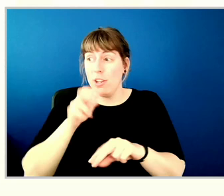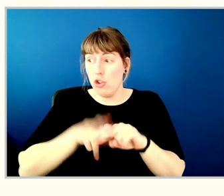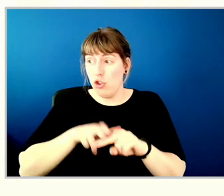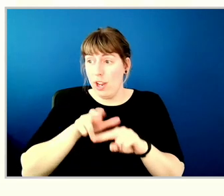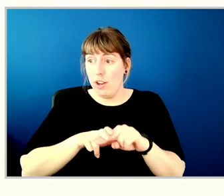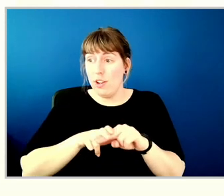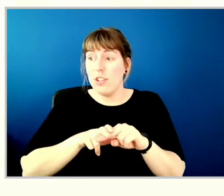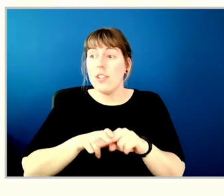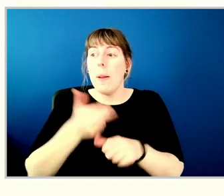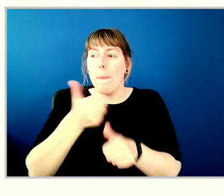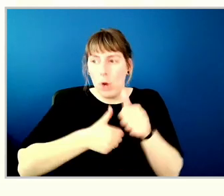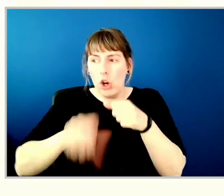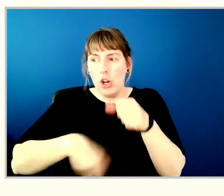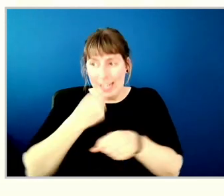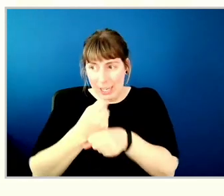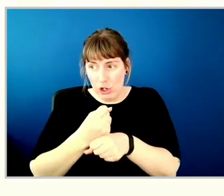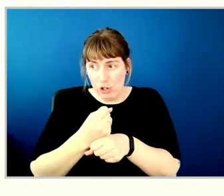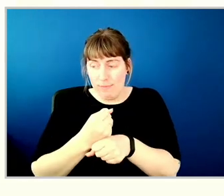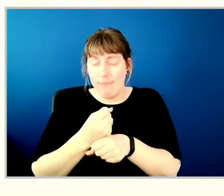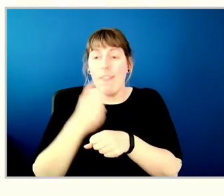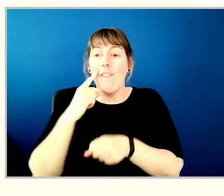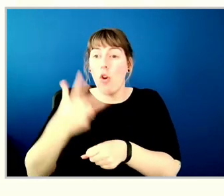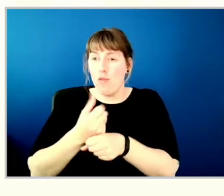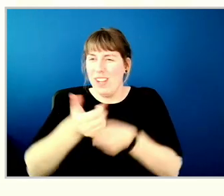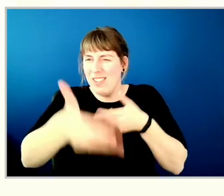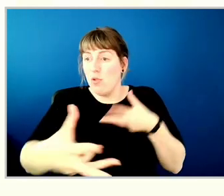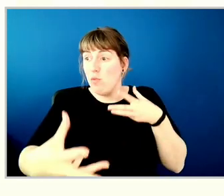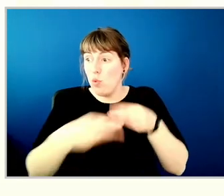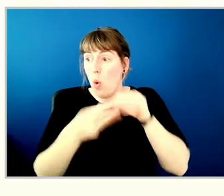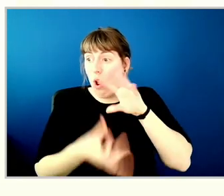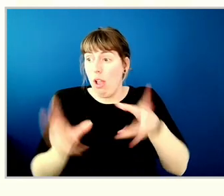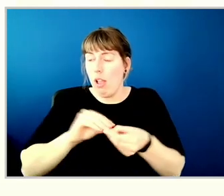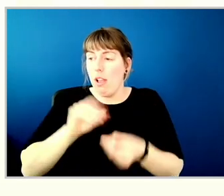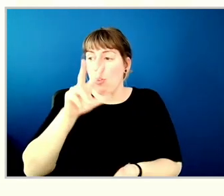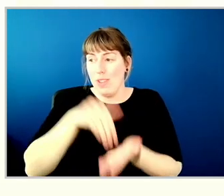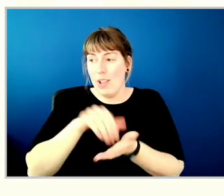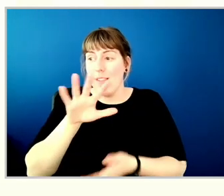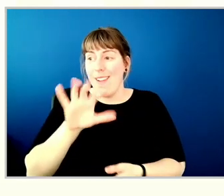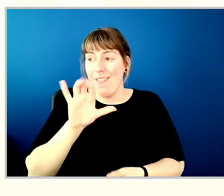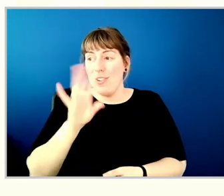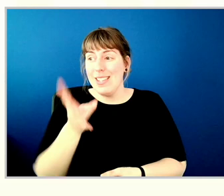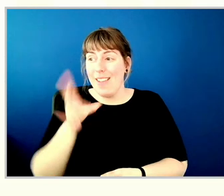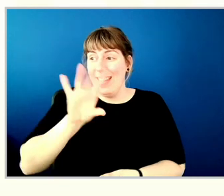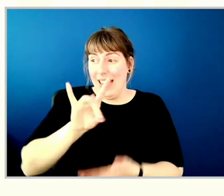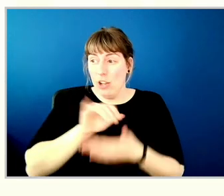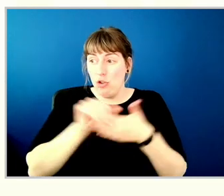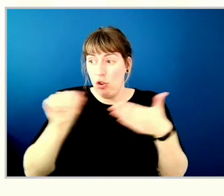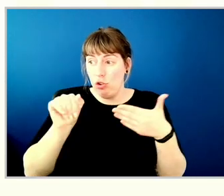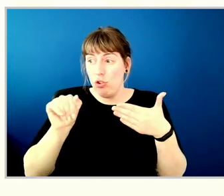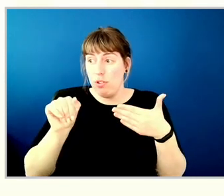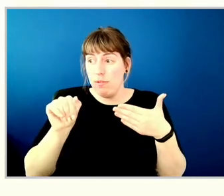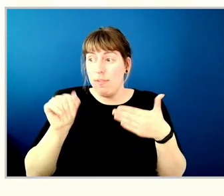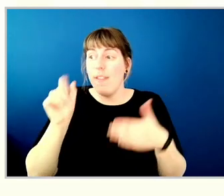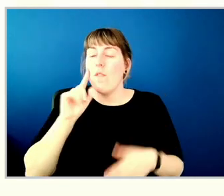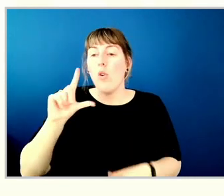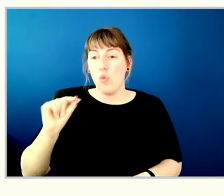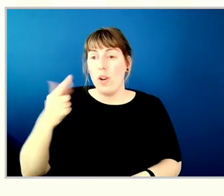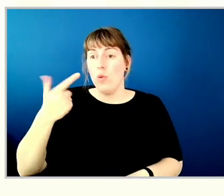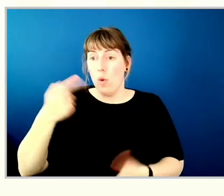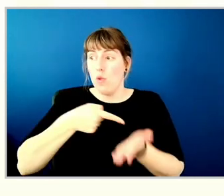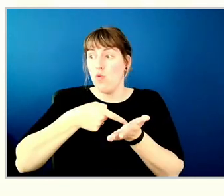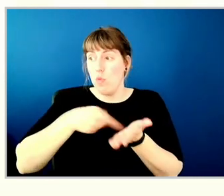year for board years, total dollar increase of $3,578 over